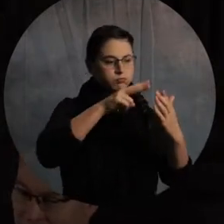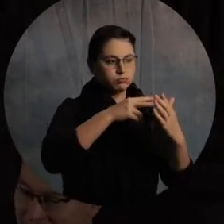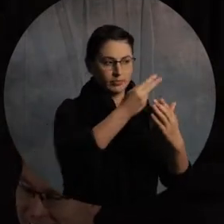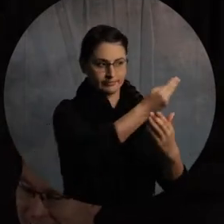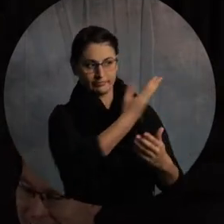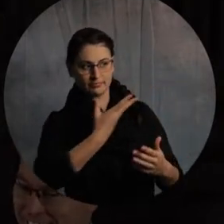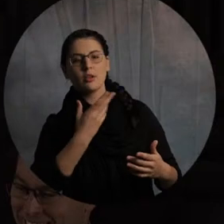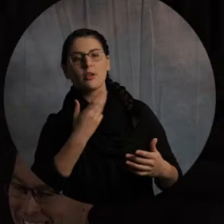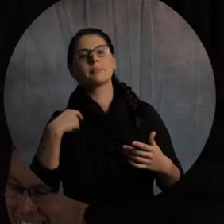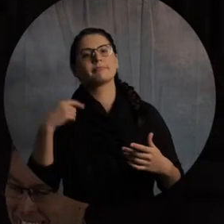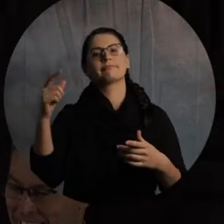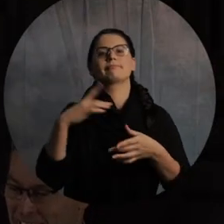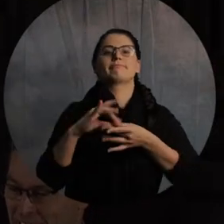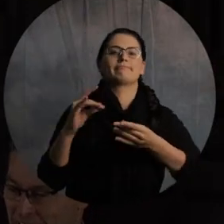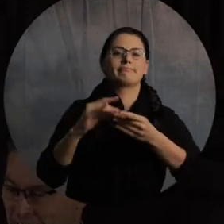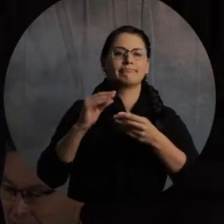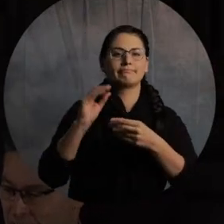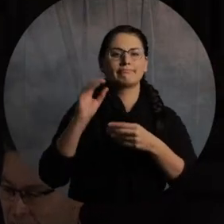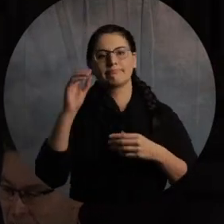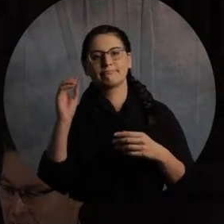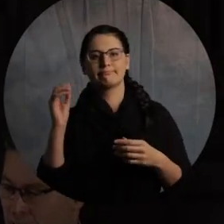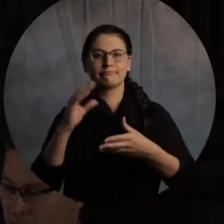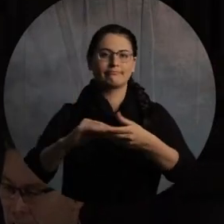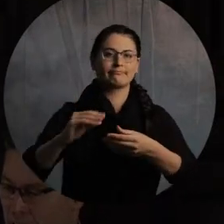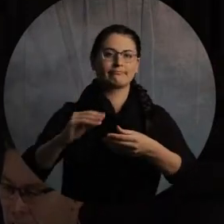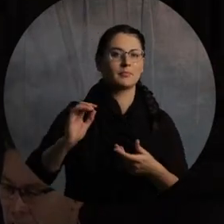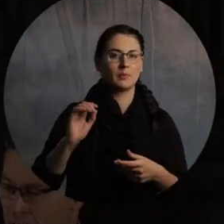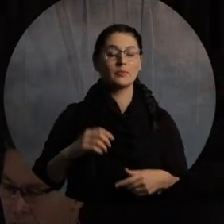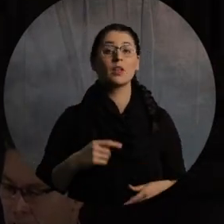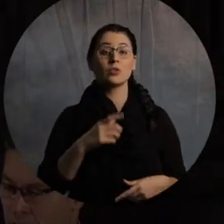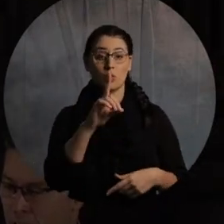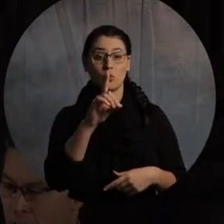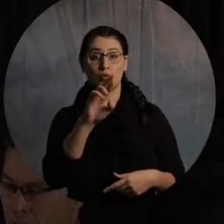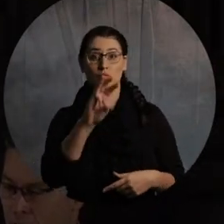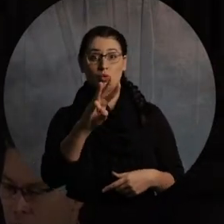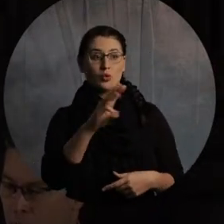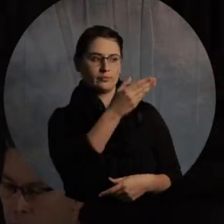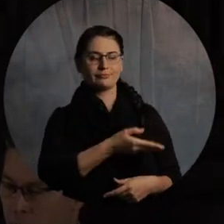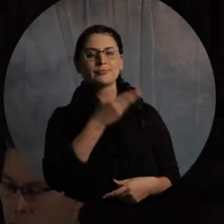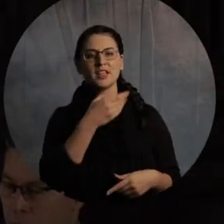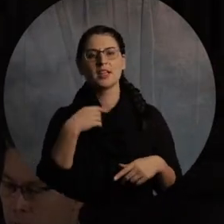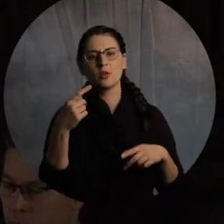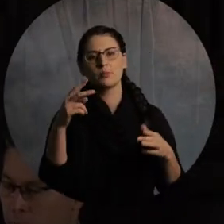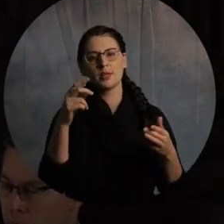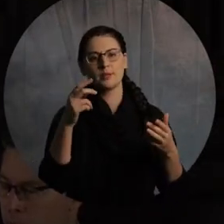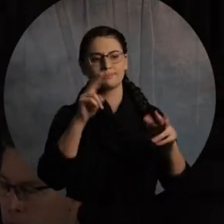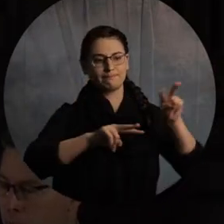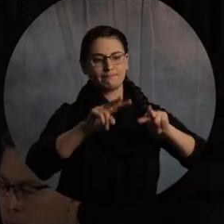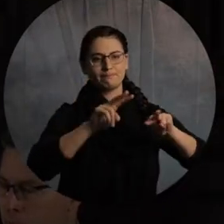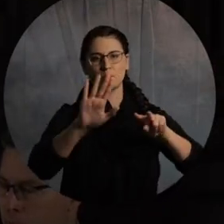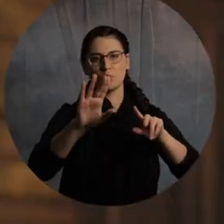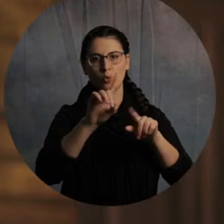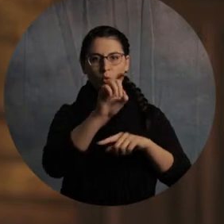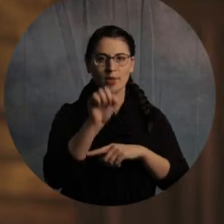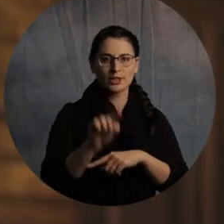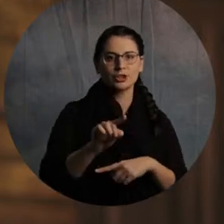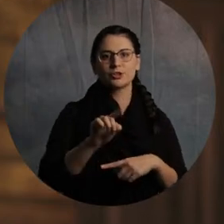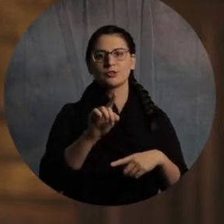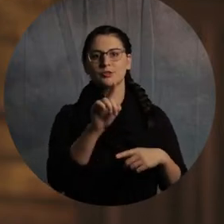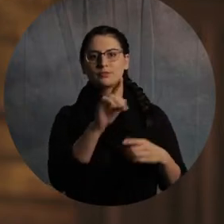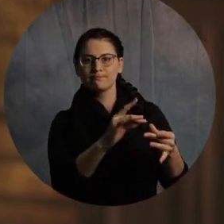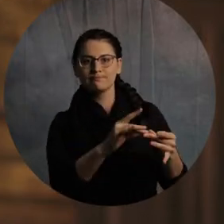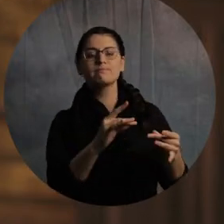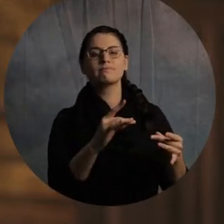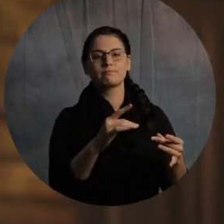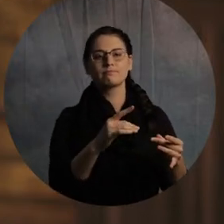Co-host Drew, Producer Dan. So Drew will be monitoring those questions, and he's going to interrupt me at times and feed me some of those questions. And then here,